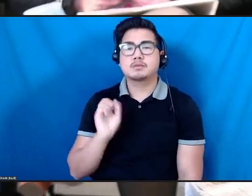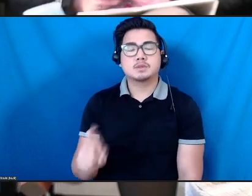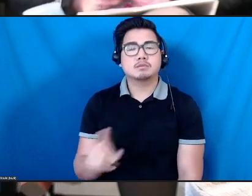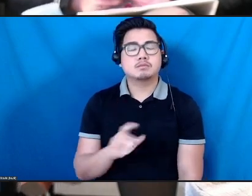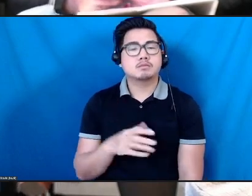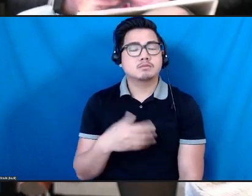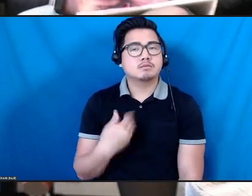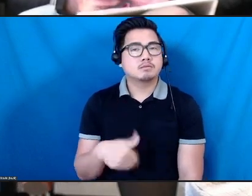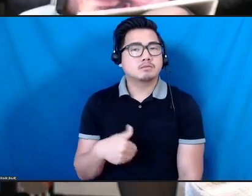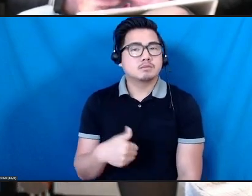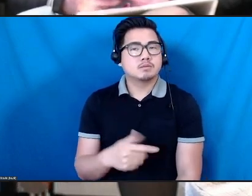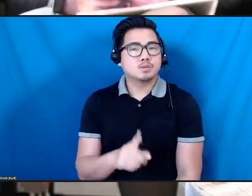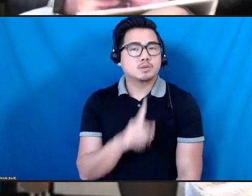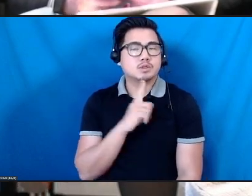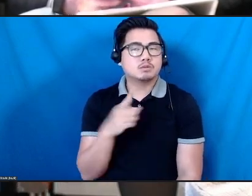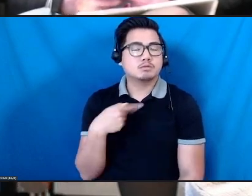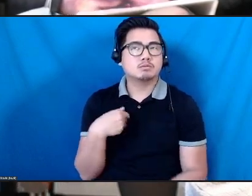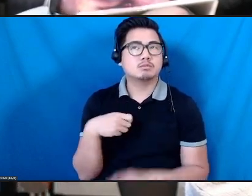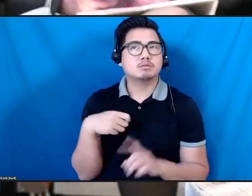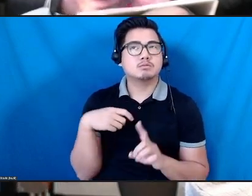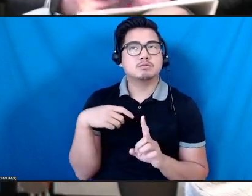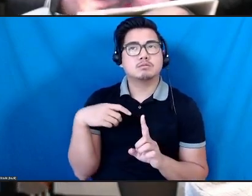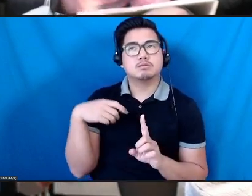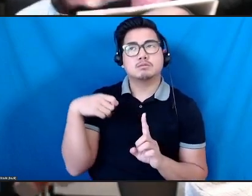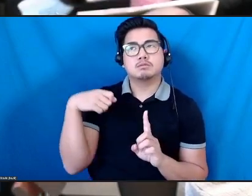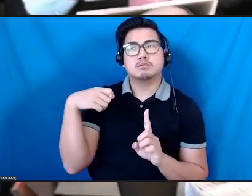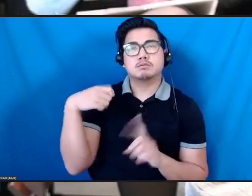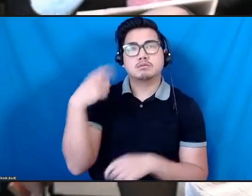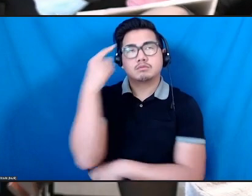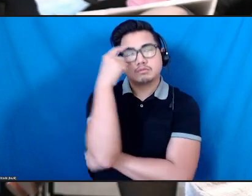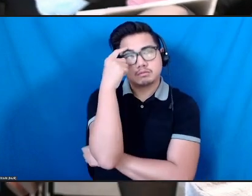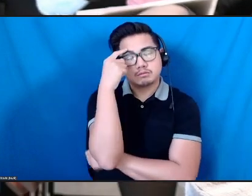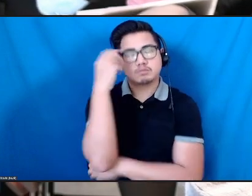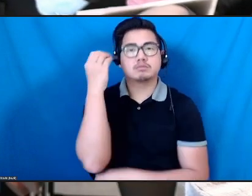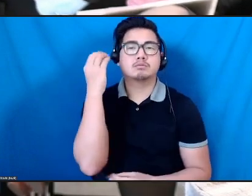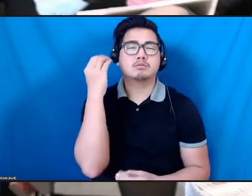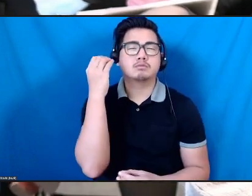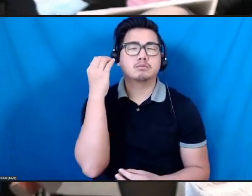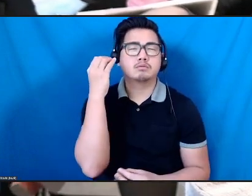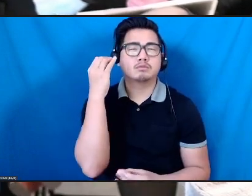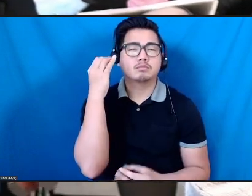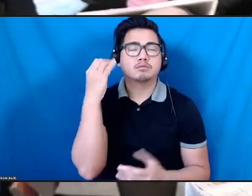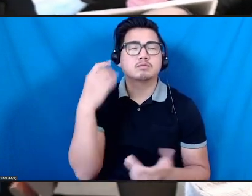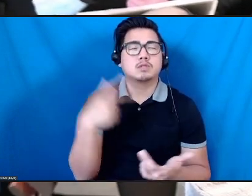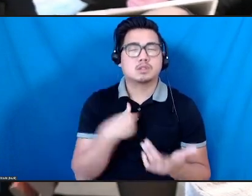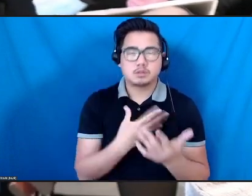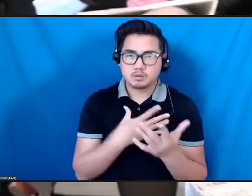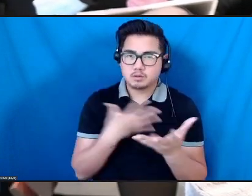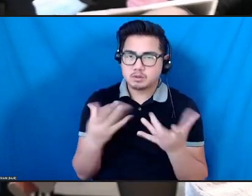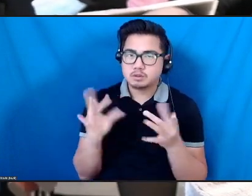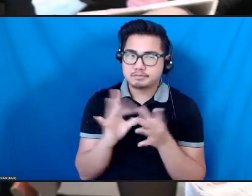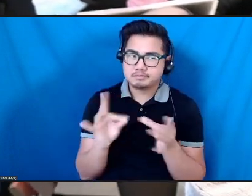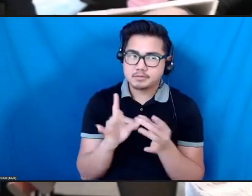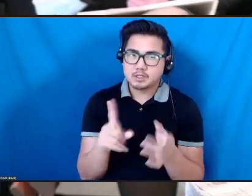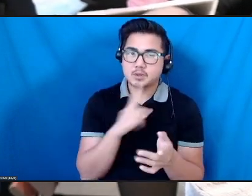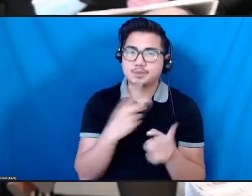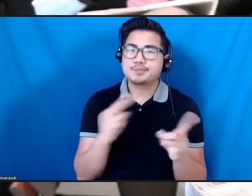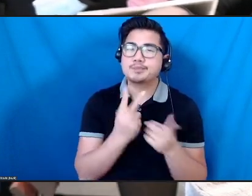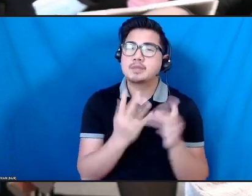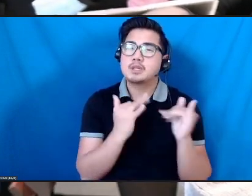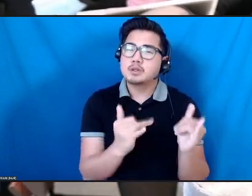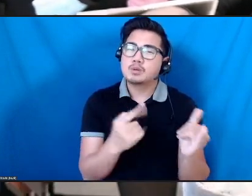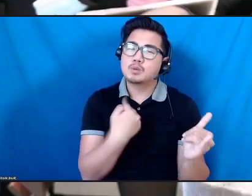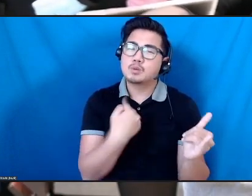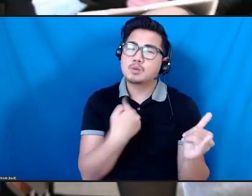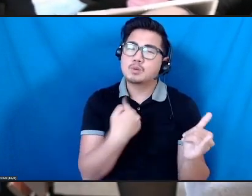I've, some big things that I've heard, and share a perspective, which is, you know, we're talking about building things collaboratively over